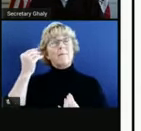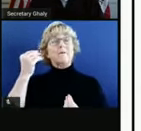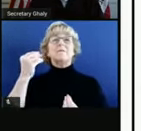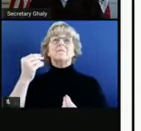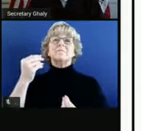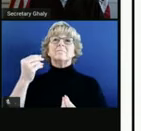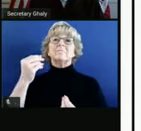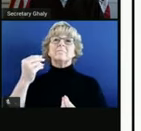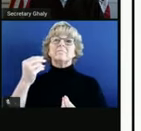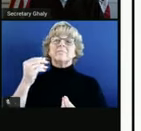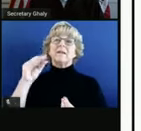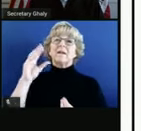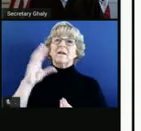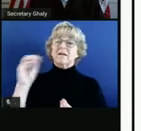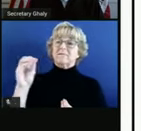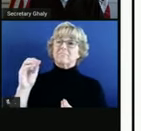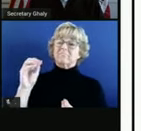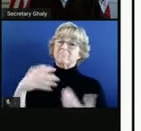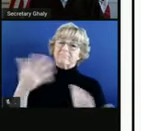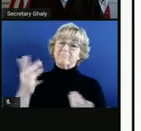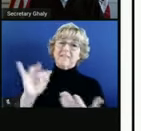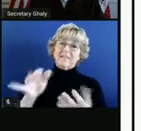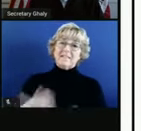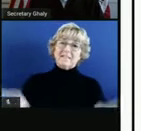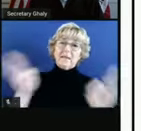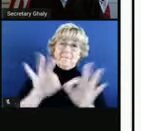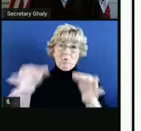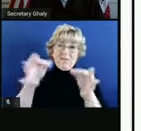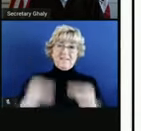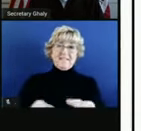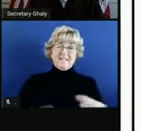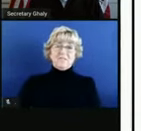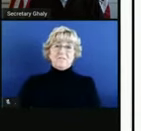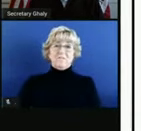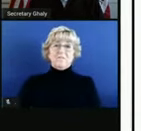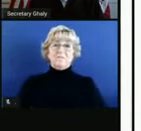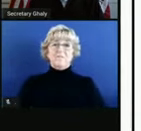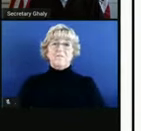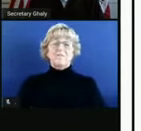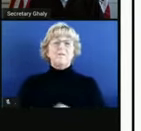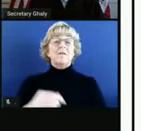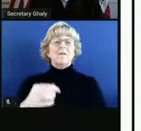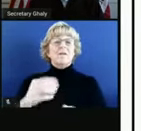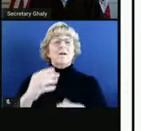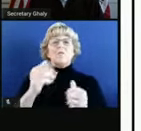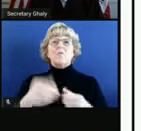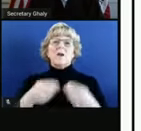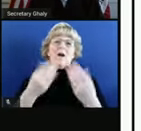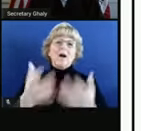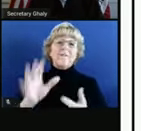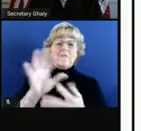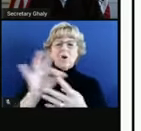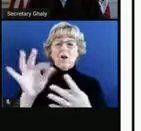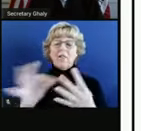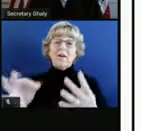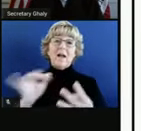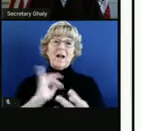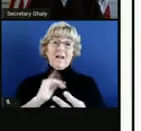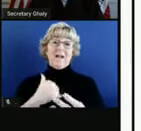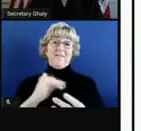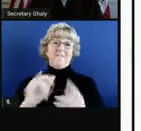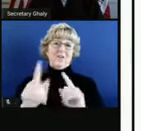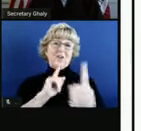considerable way and that it's an important decision. I think it's important to offer alternatives. I was just having this